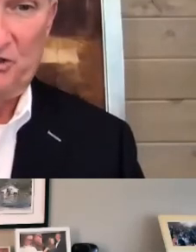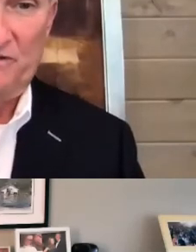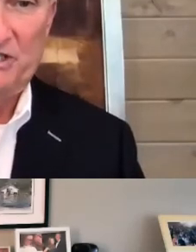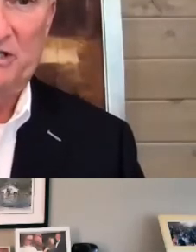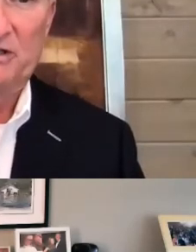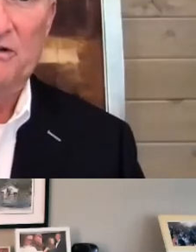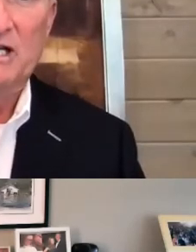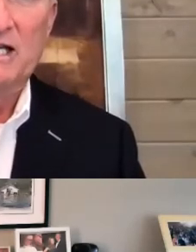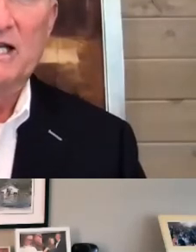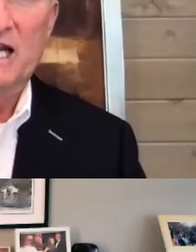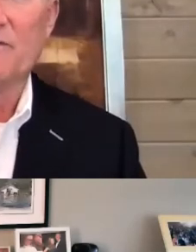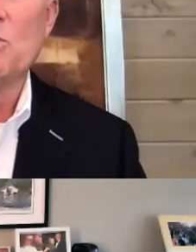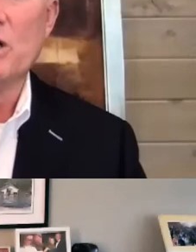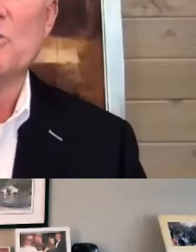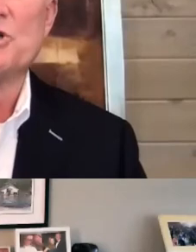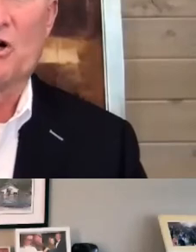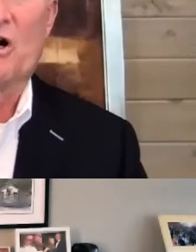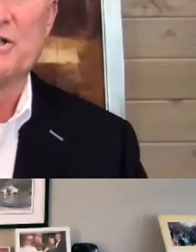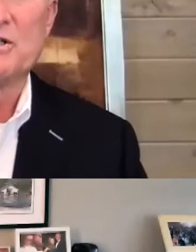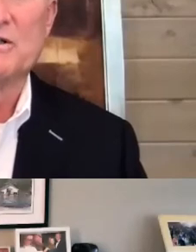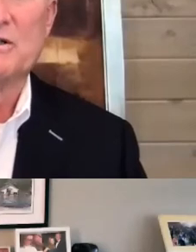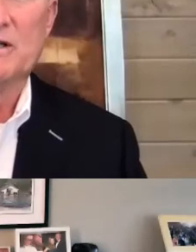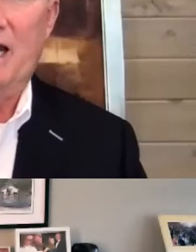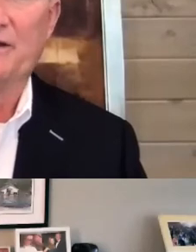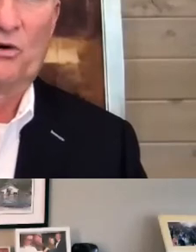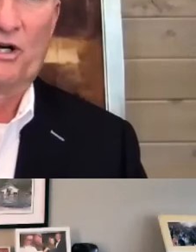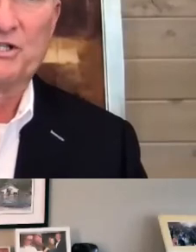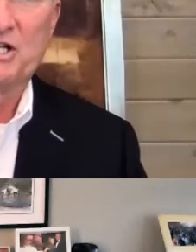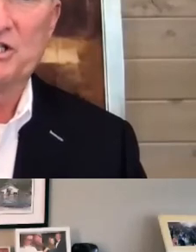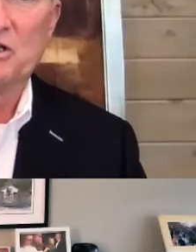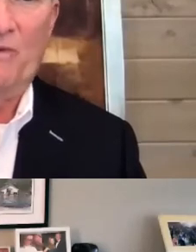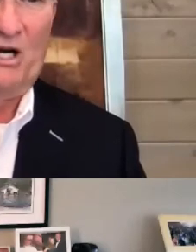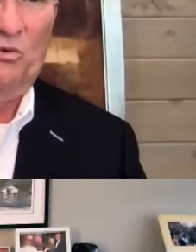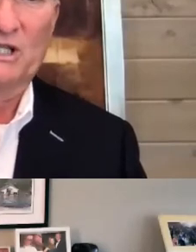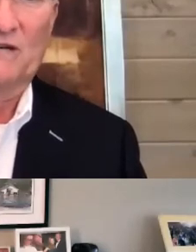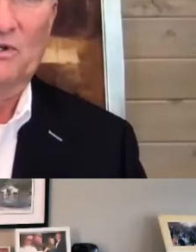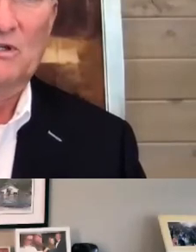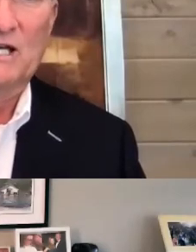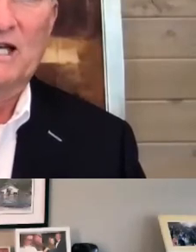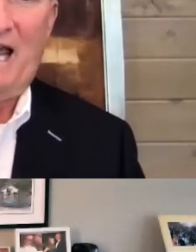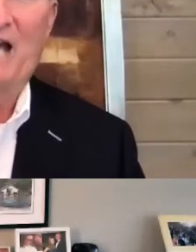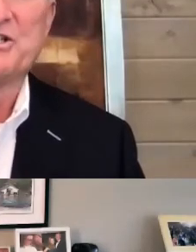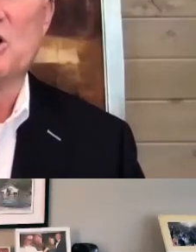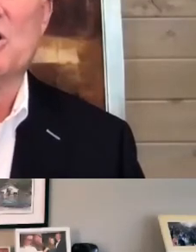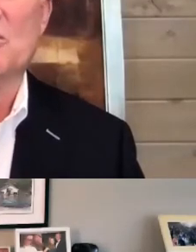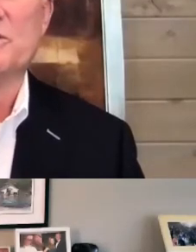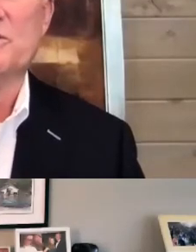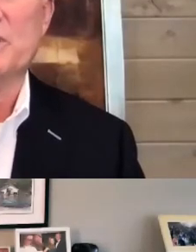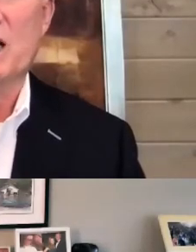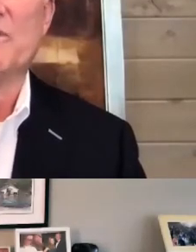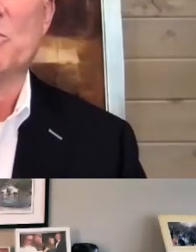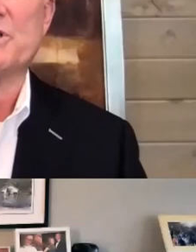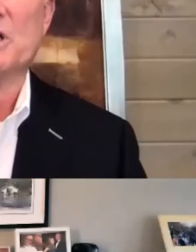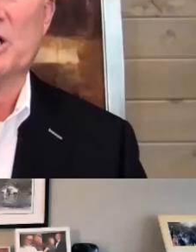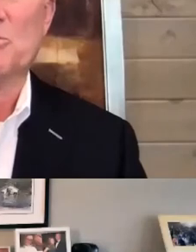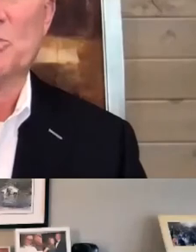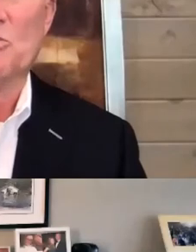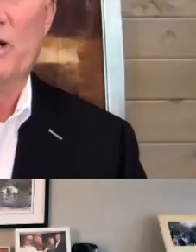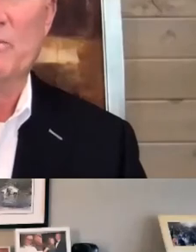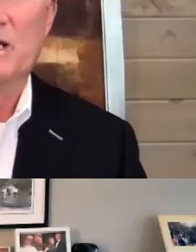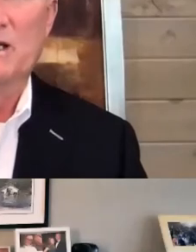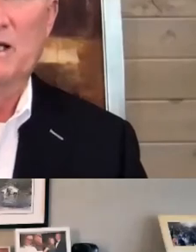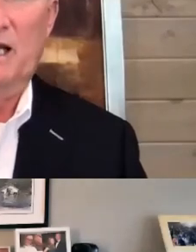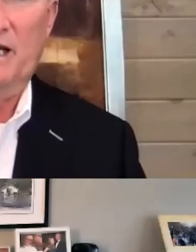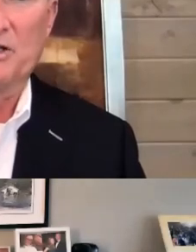and our service sector. Everyone who starts at the organization, no matter what level, has to go to the Everyone's a Leader